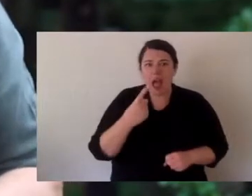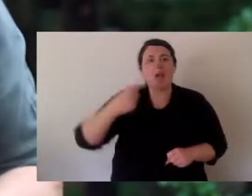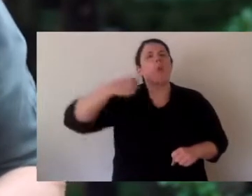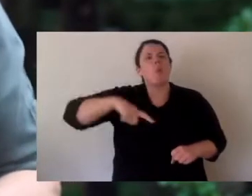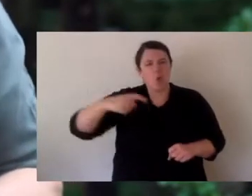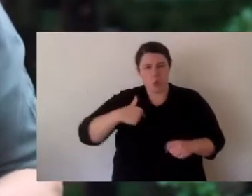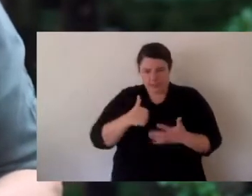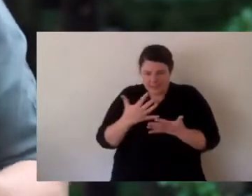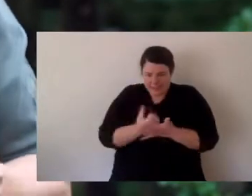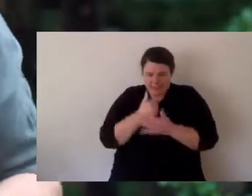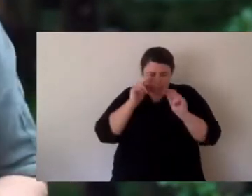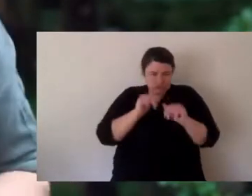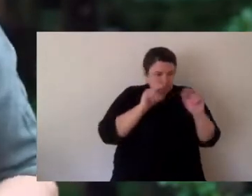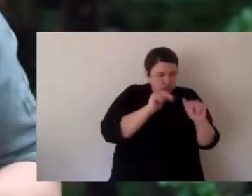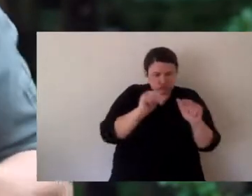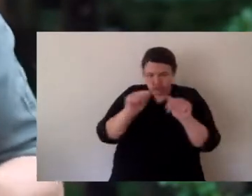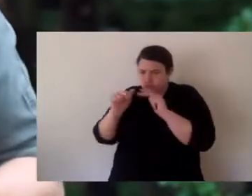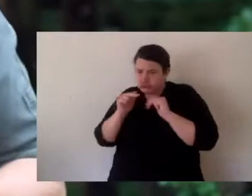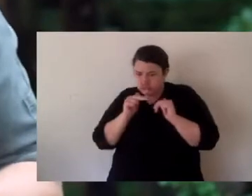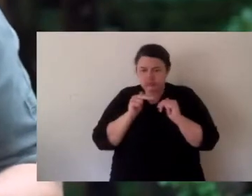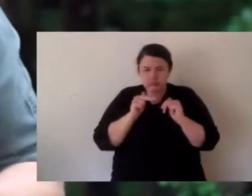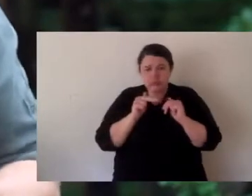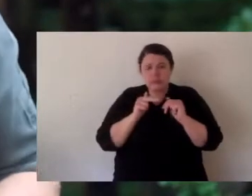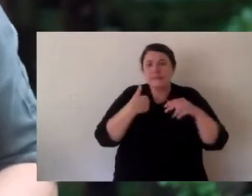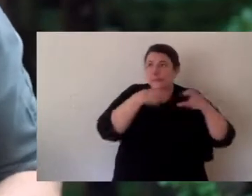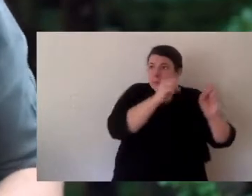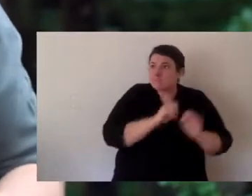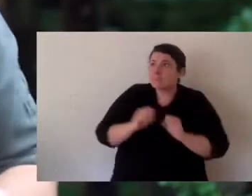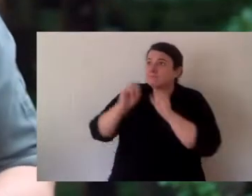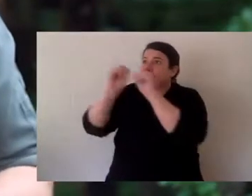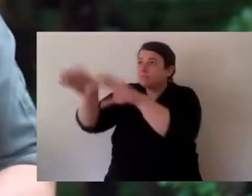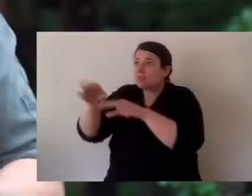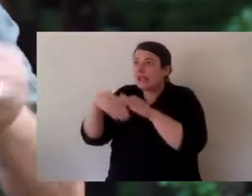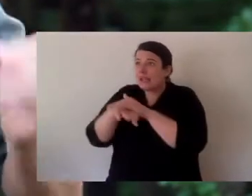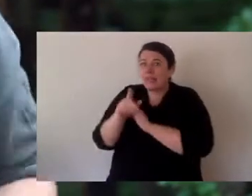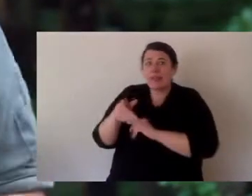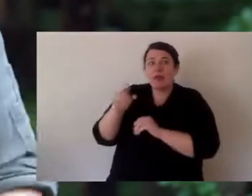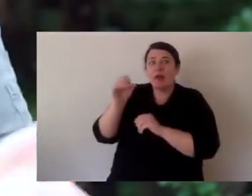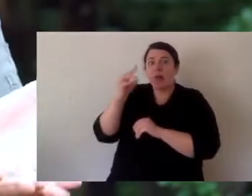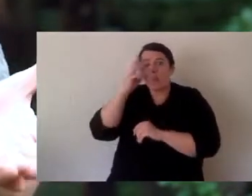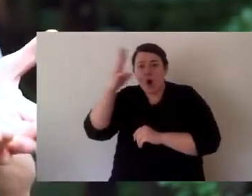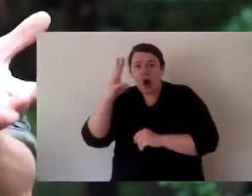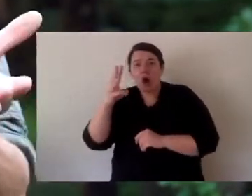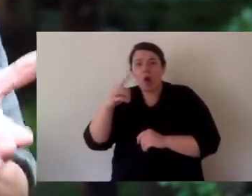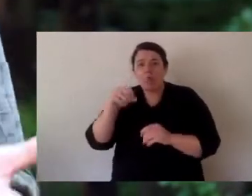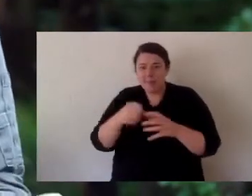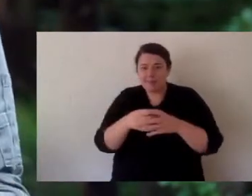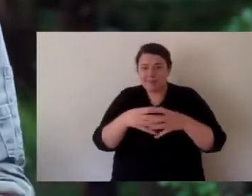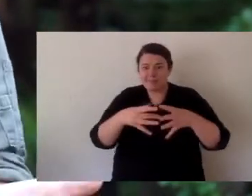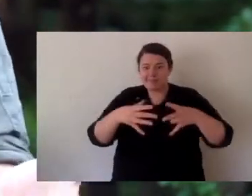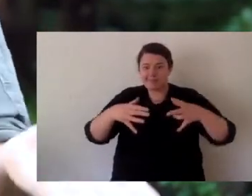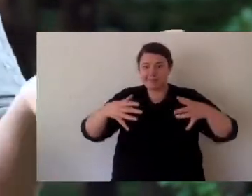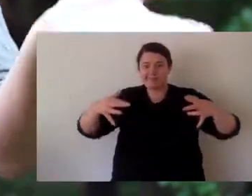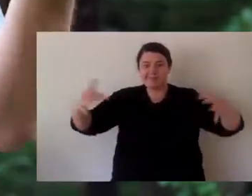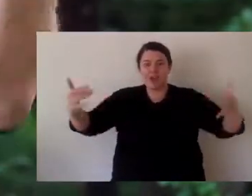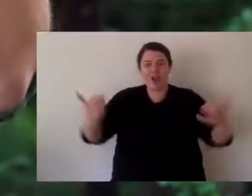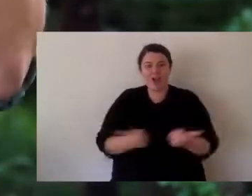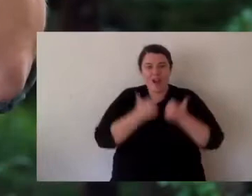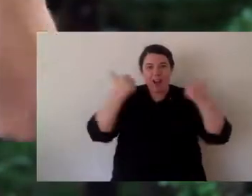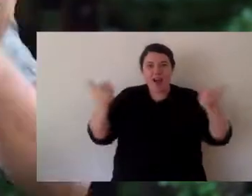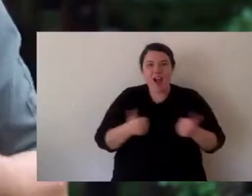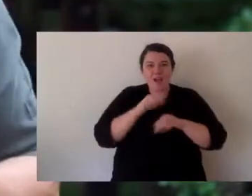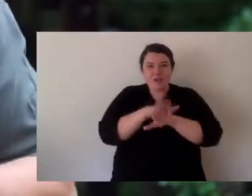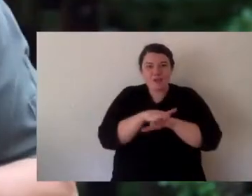because we've got them safe. The fox can't eat the eggs because we've got them safe. And if we can get them back in the water we can really